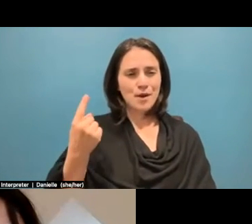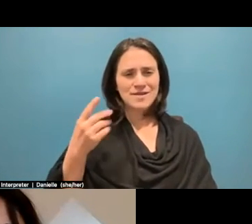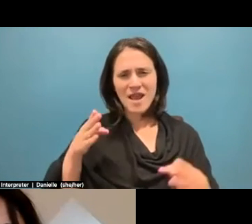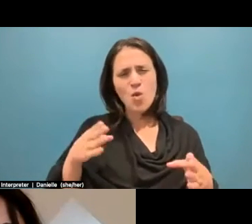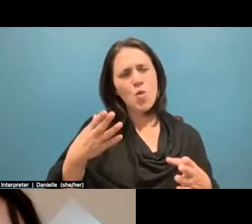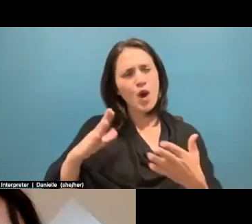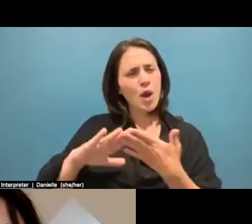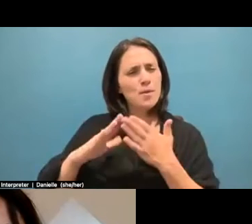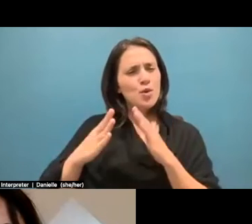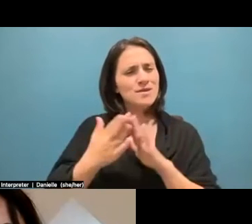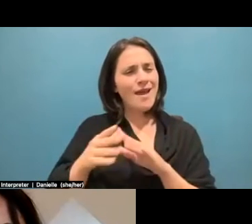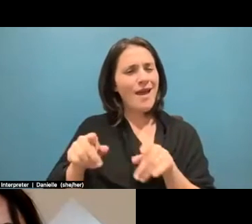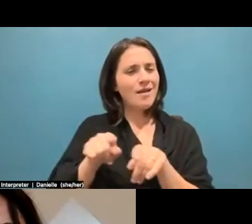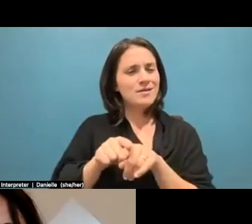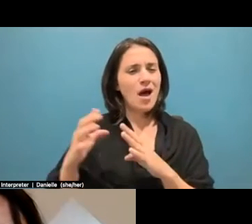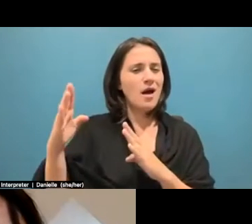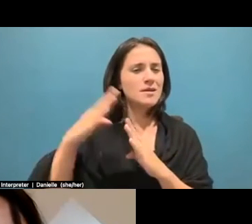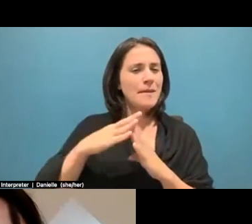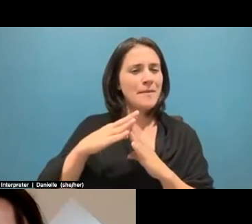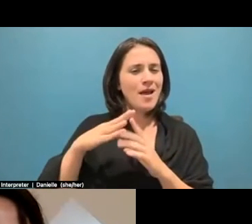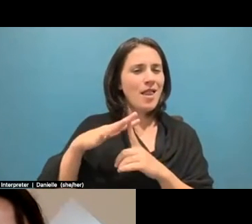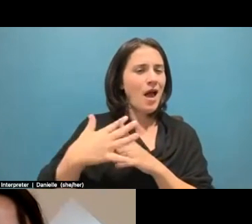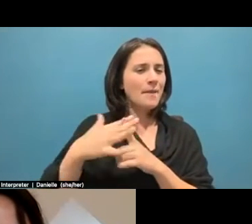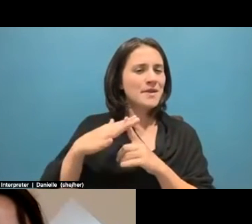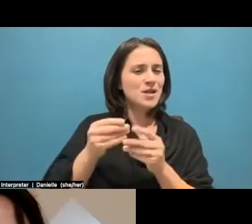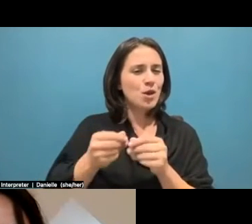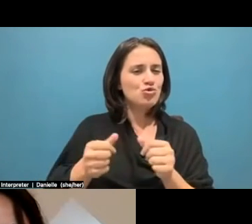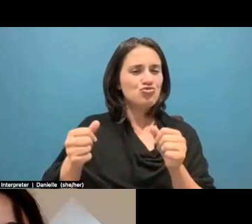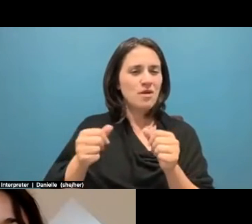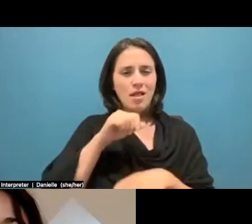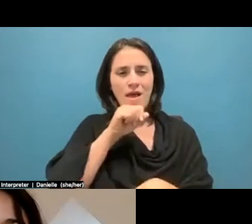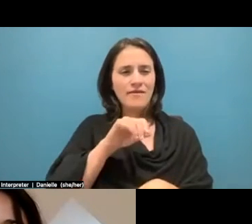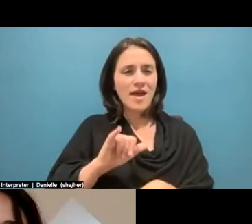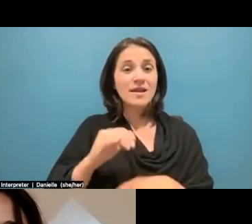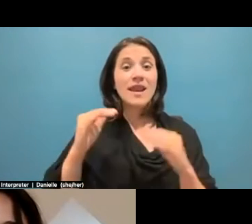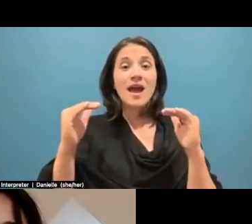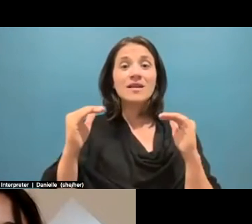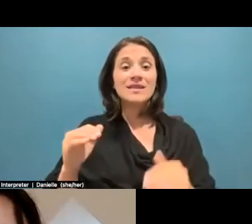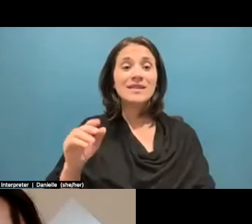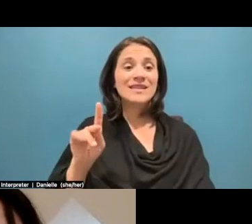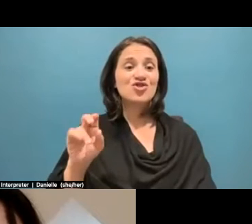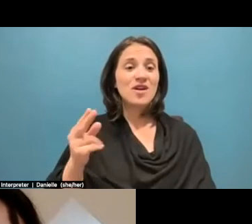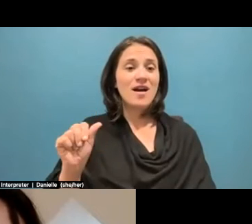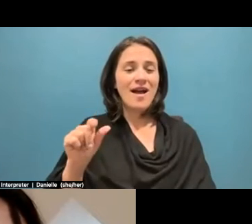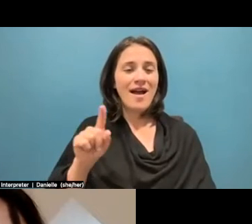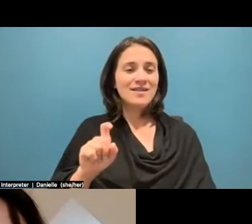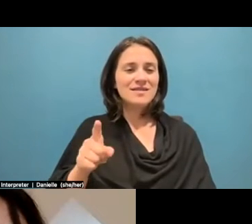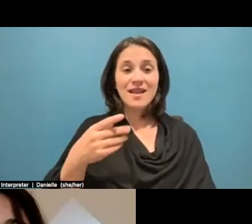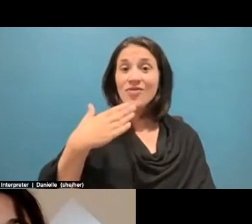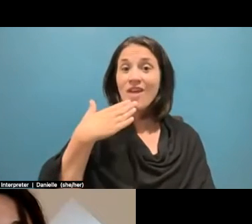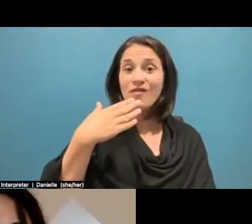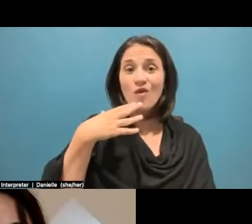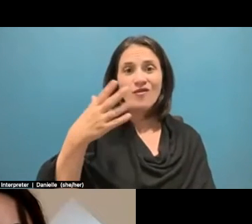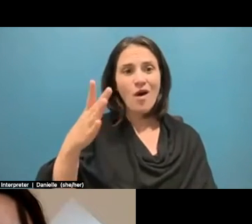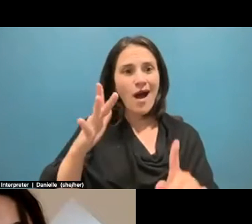And then Keisha asks, and I think either both of you can answer. Thank you for highlighting the brilliance